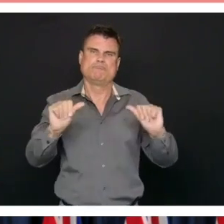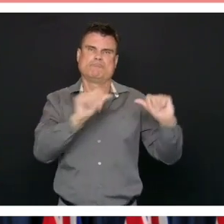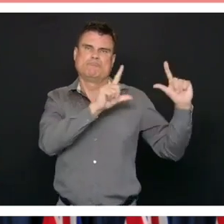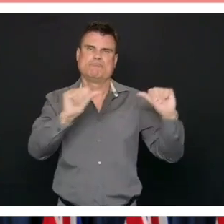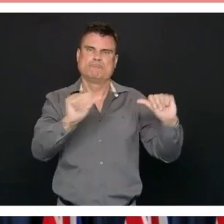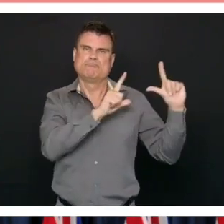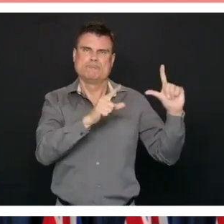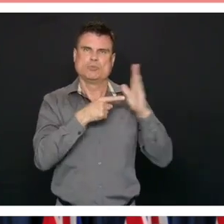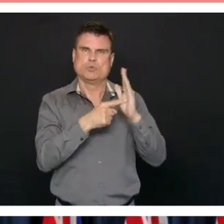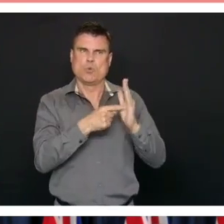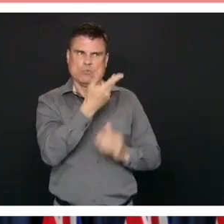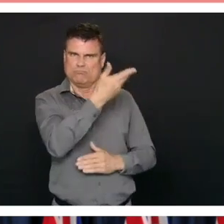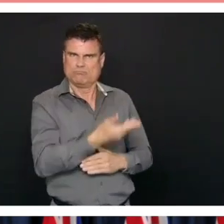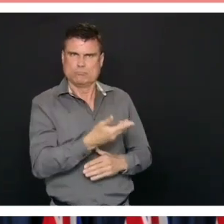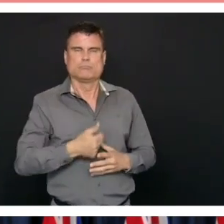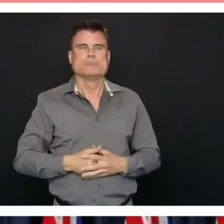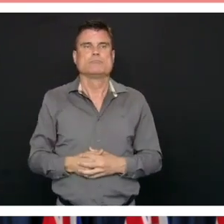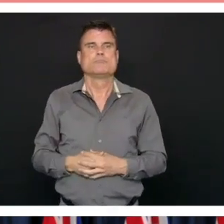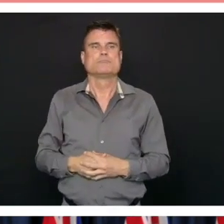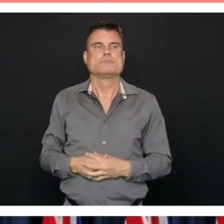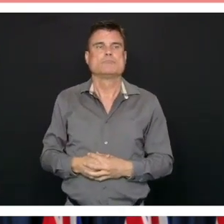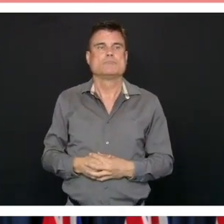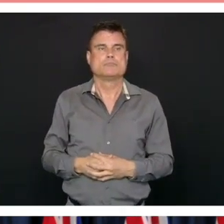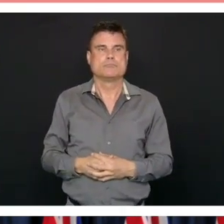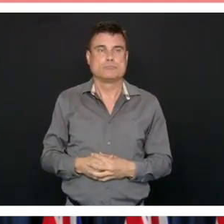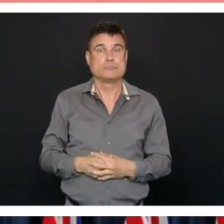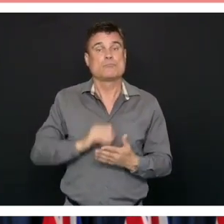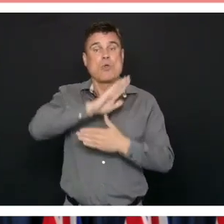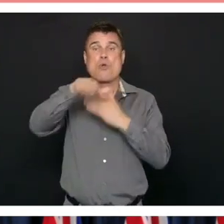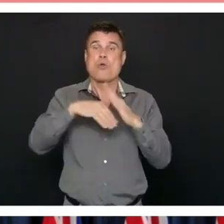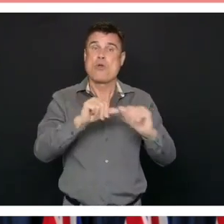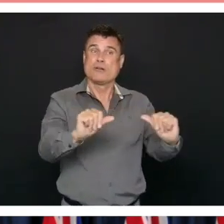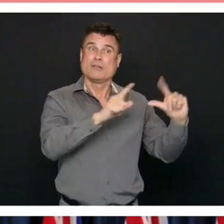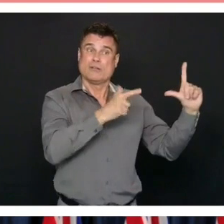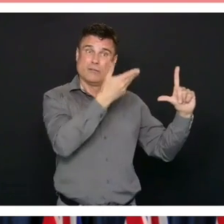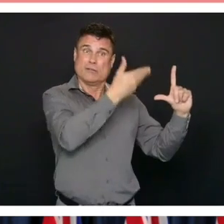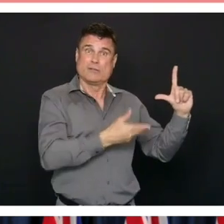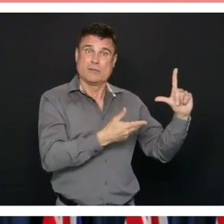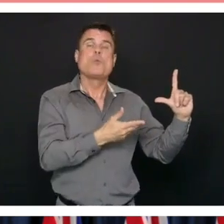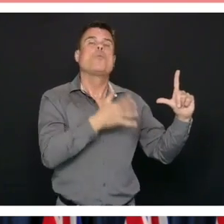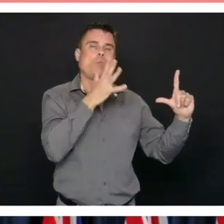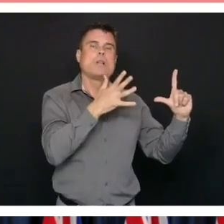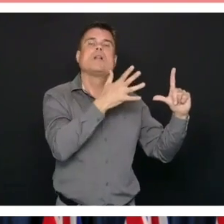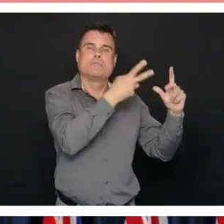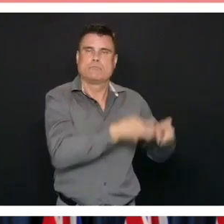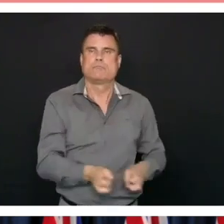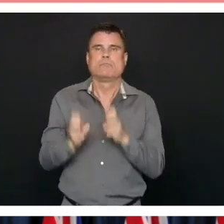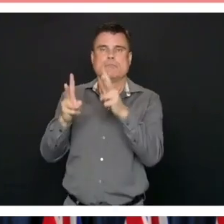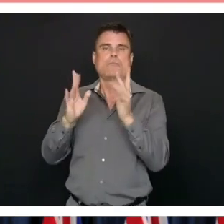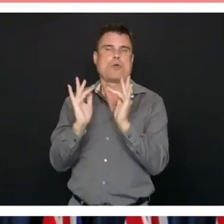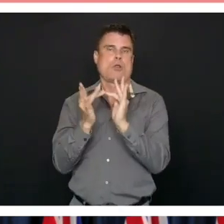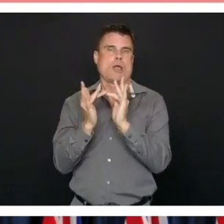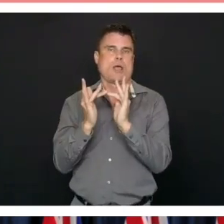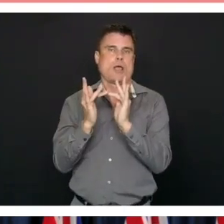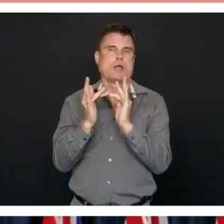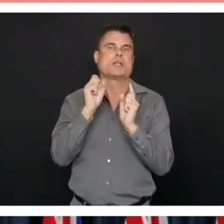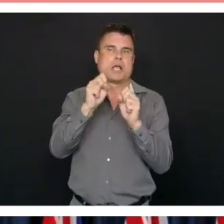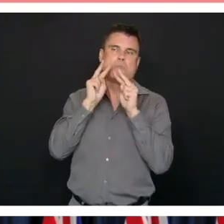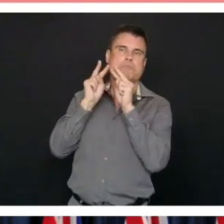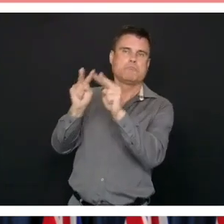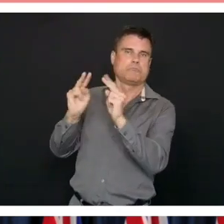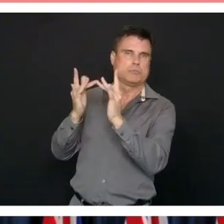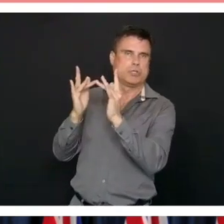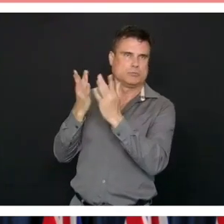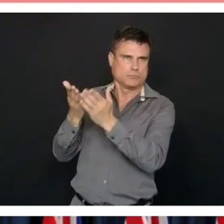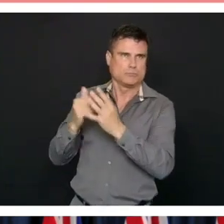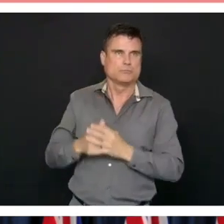than that we provided in the technical briefing, but all those presentations, including our surgical plan, will be available online. I'd also like